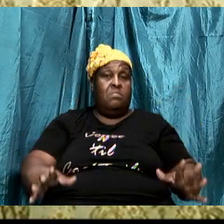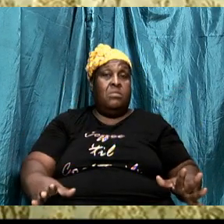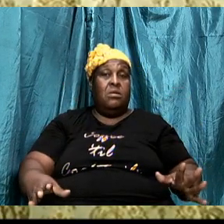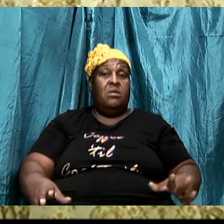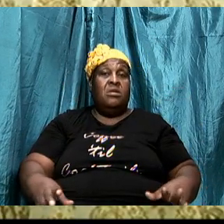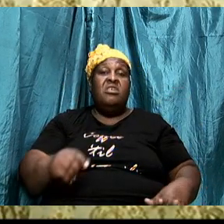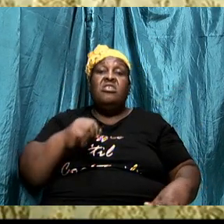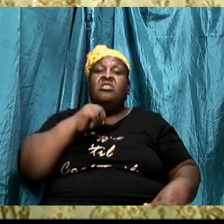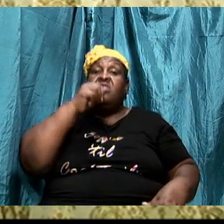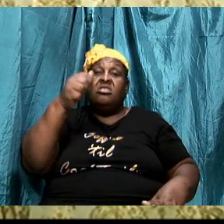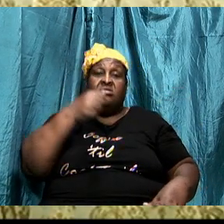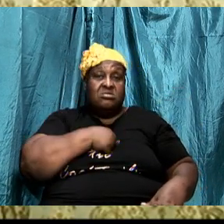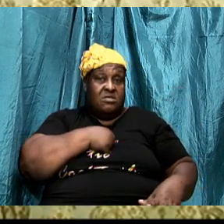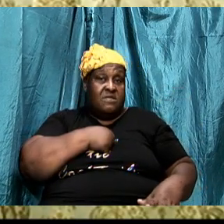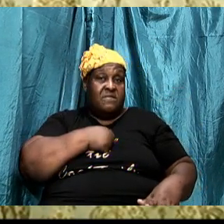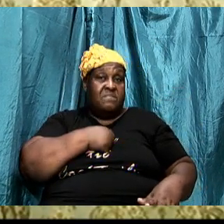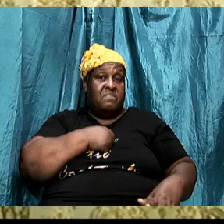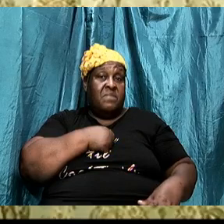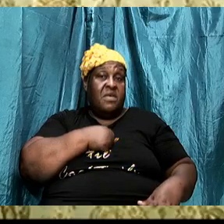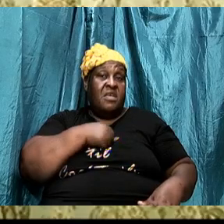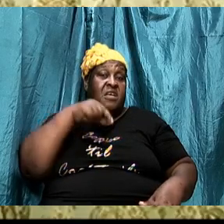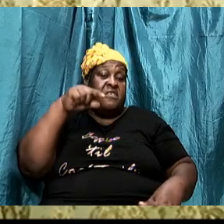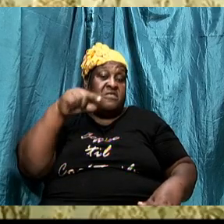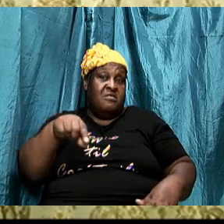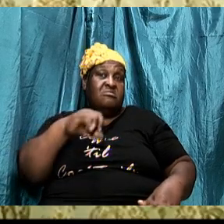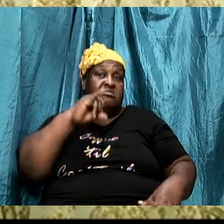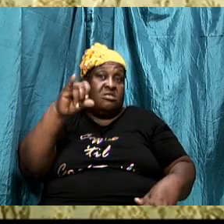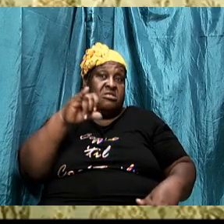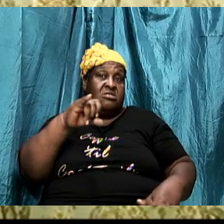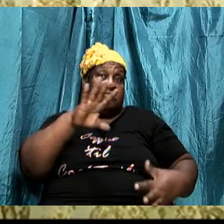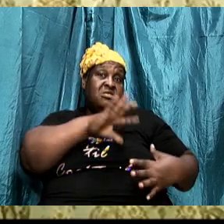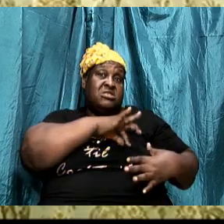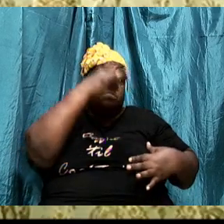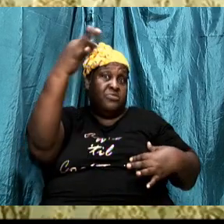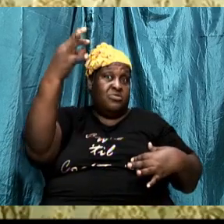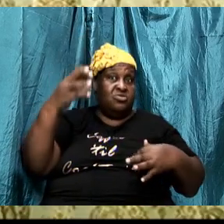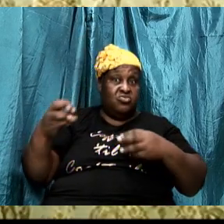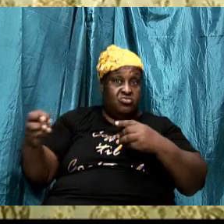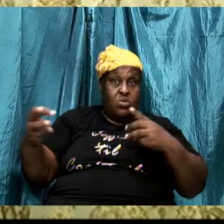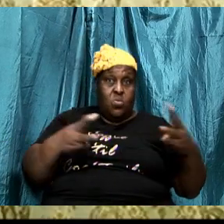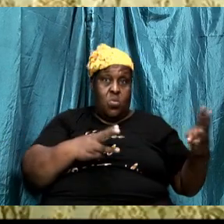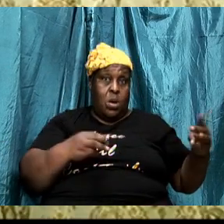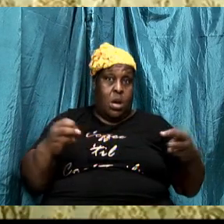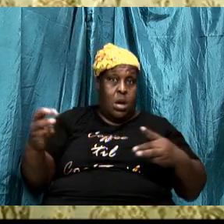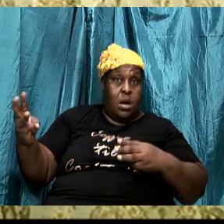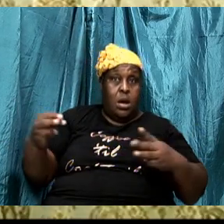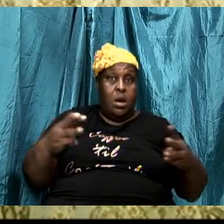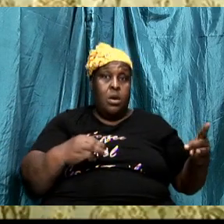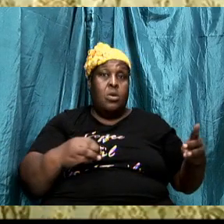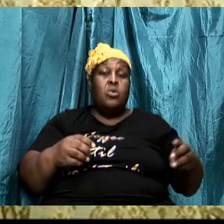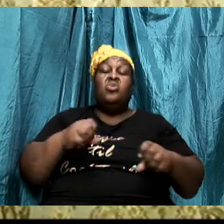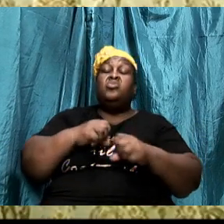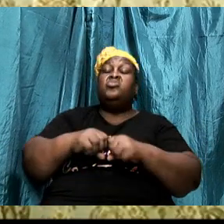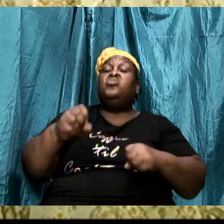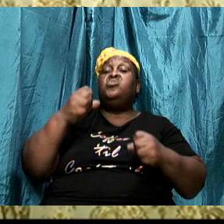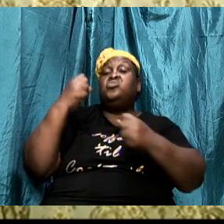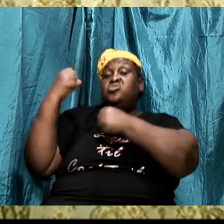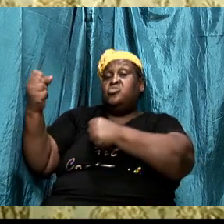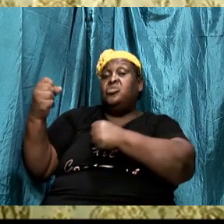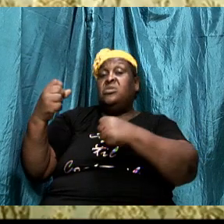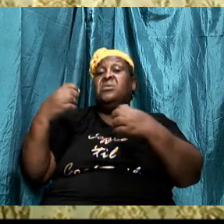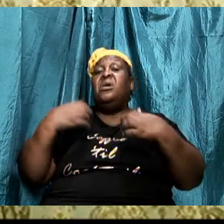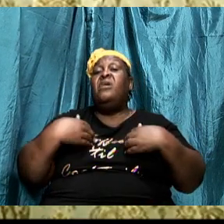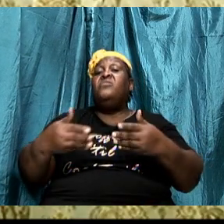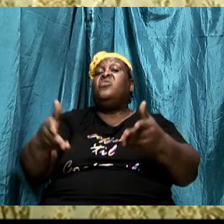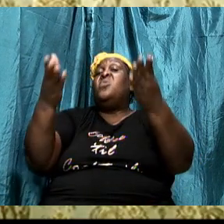this is a spiritual battle. The strength to be victorious in this battle comes from the Lord. It